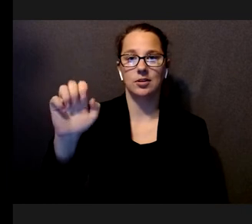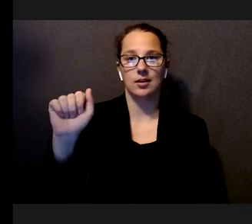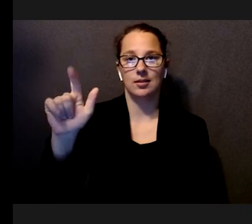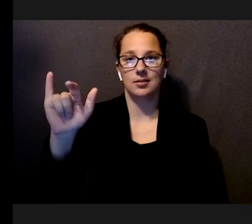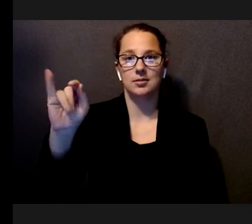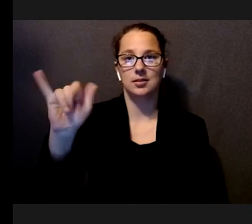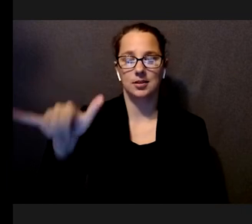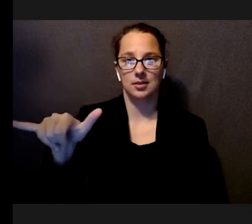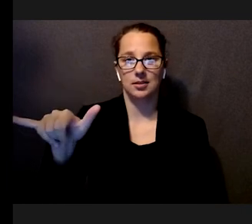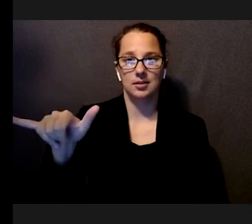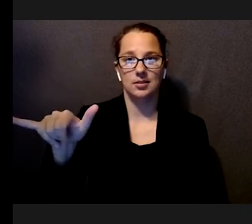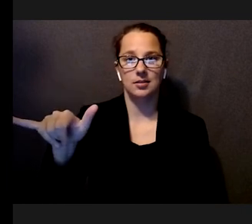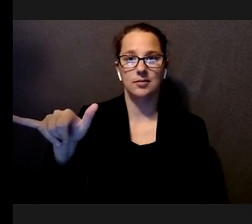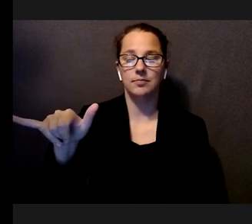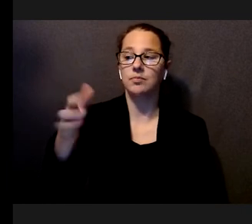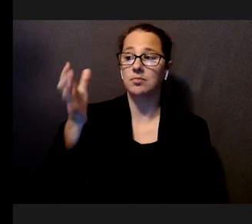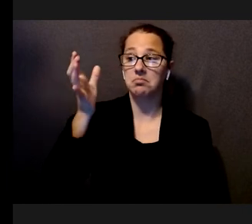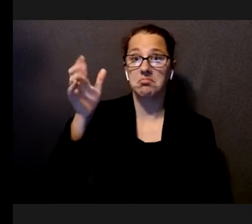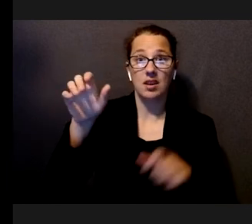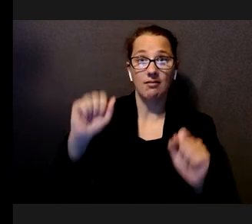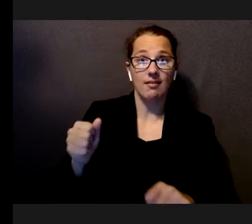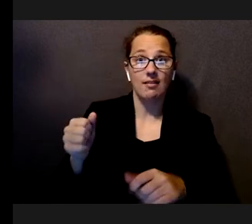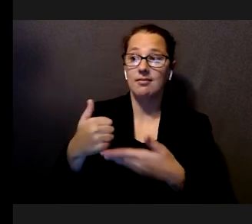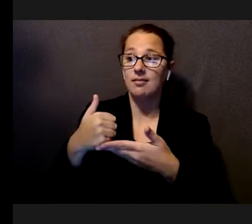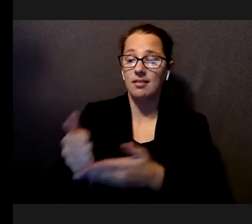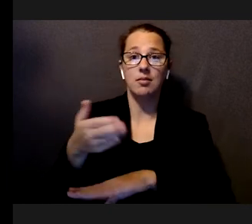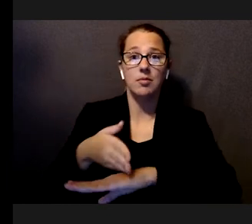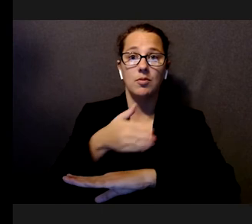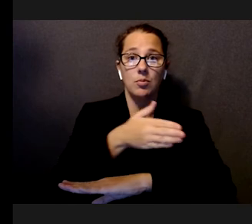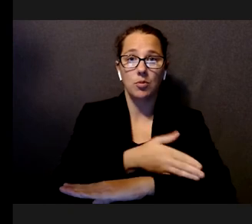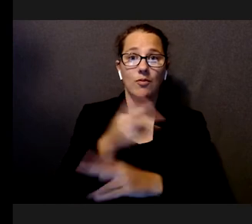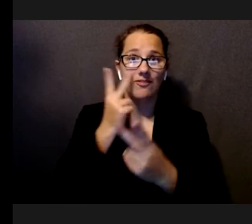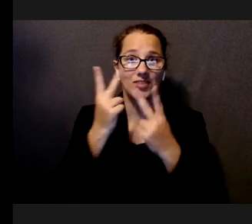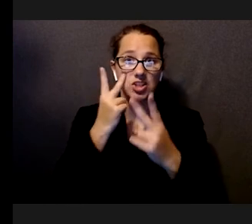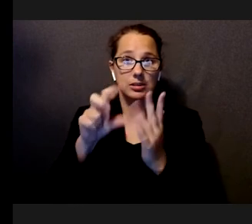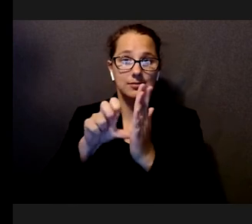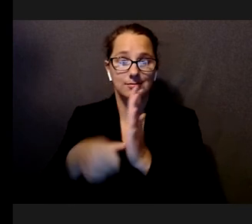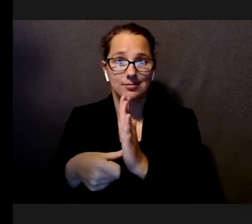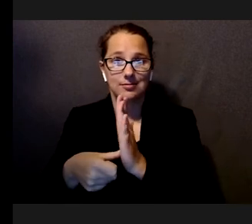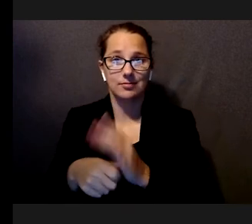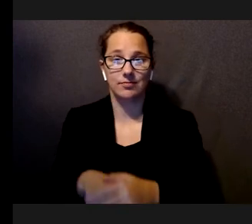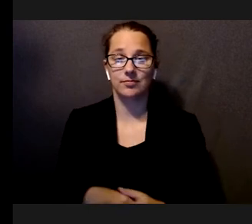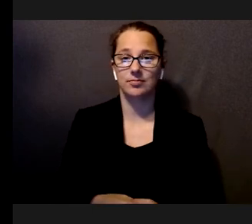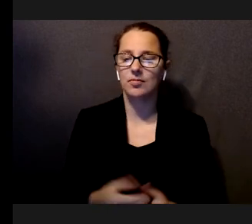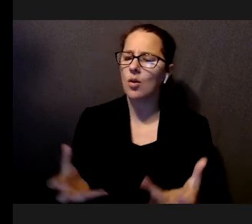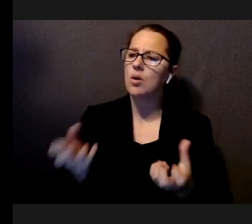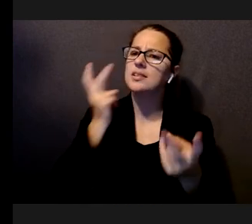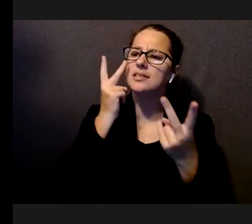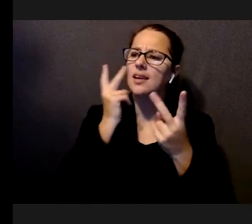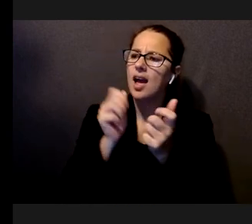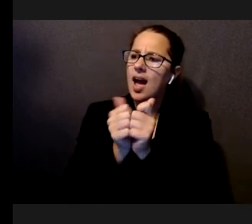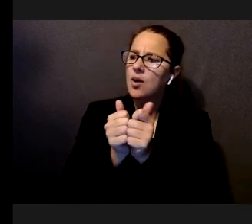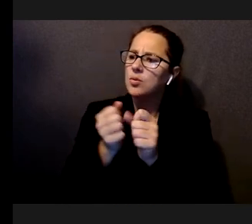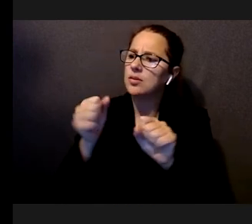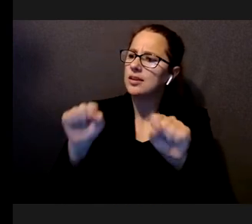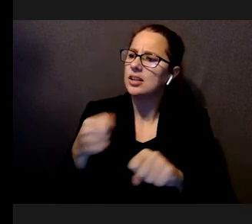augmented reality as vision enhancement systems. And specifically, we want to see how we can leverage